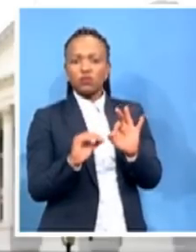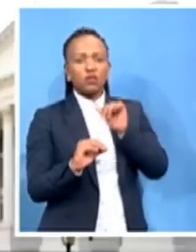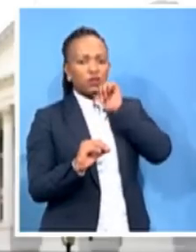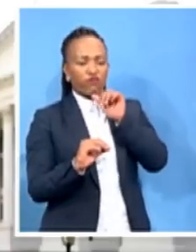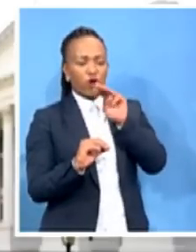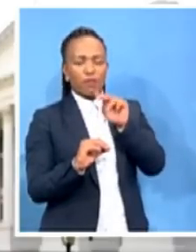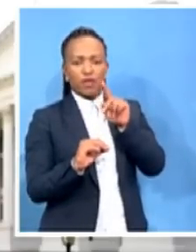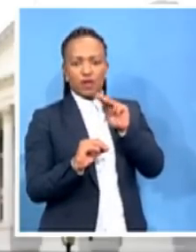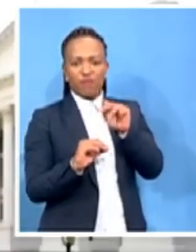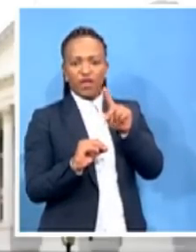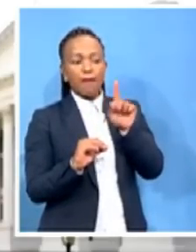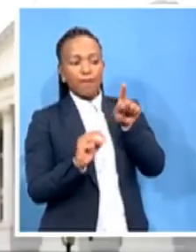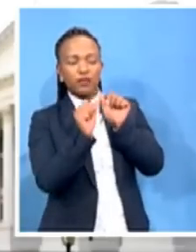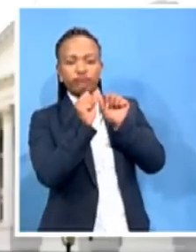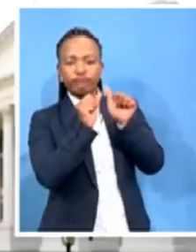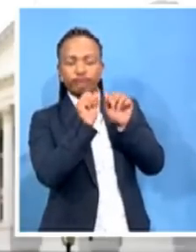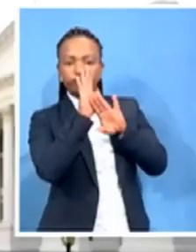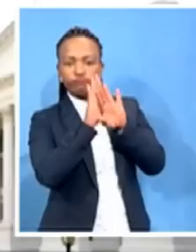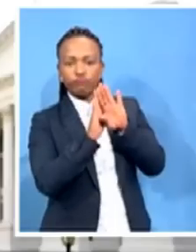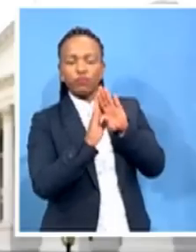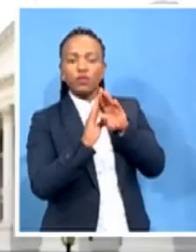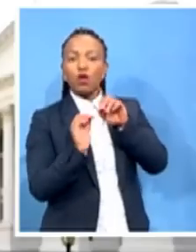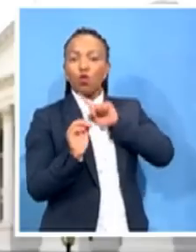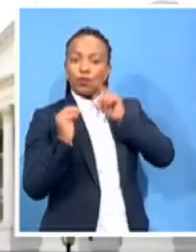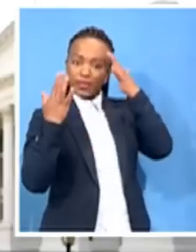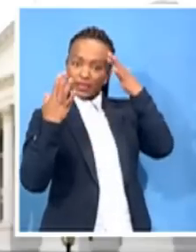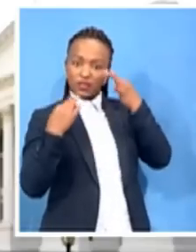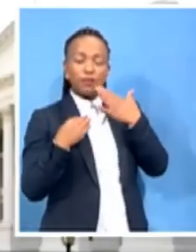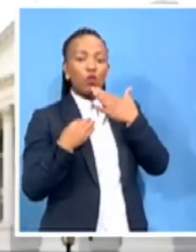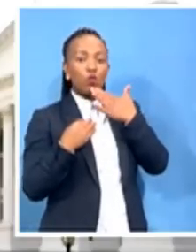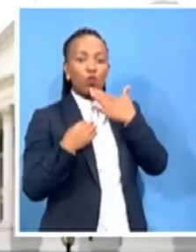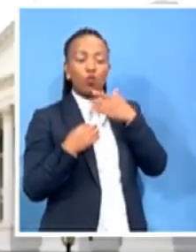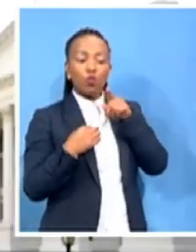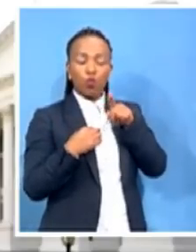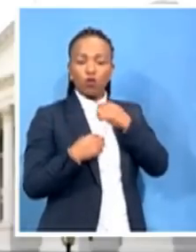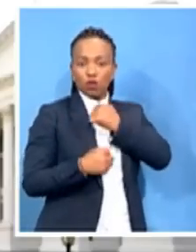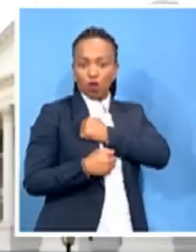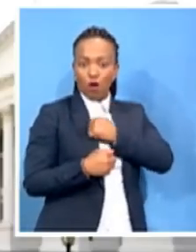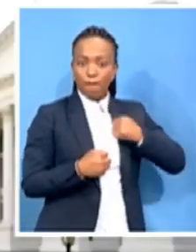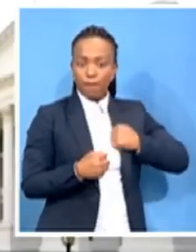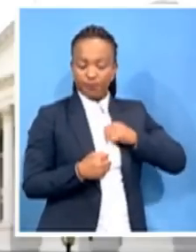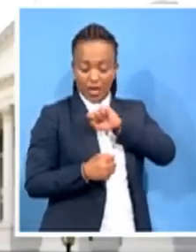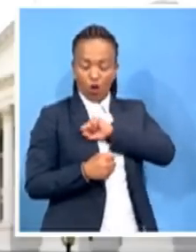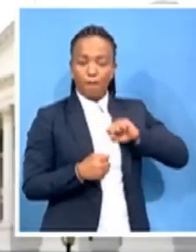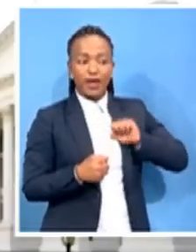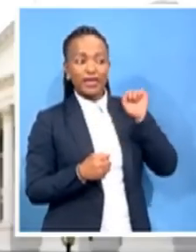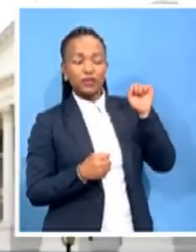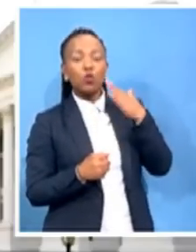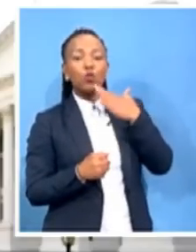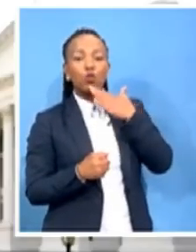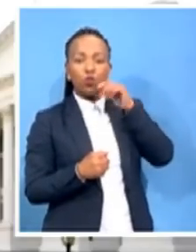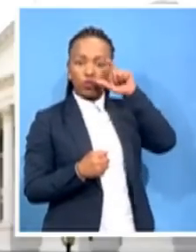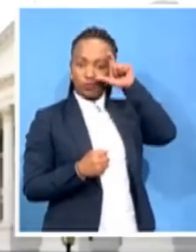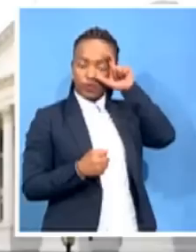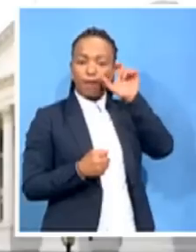taken by comrade Lembalula to remove the security from the post that we are protecting